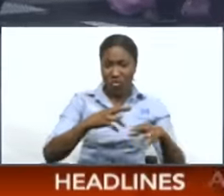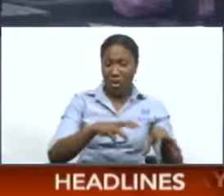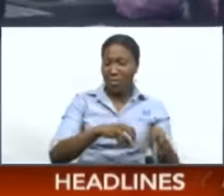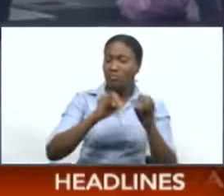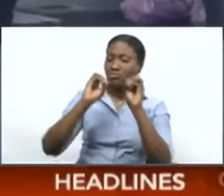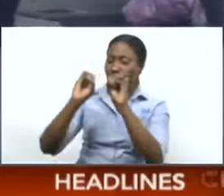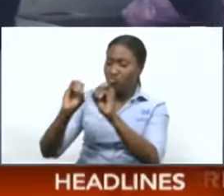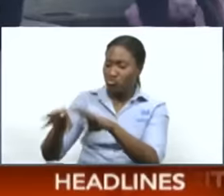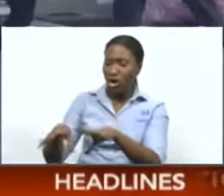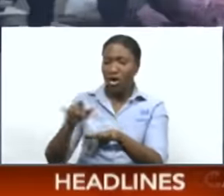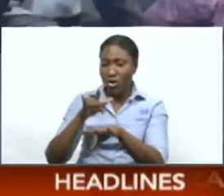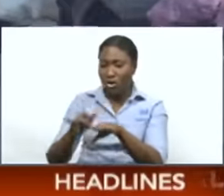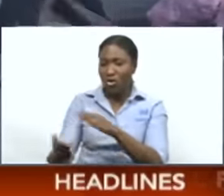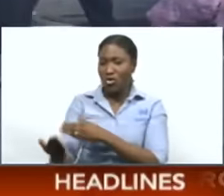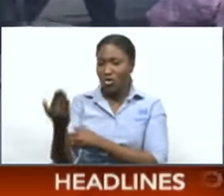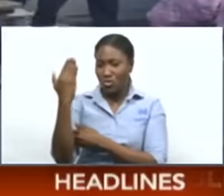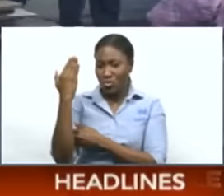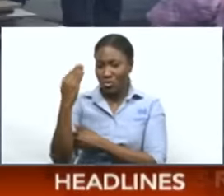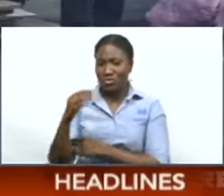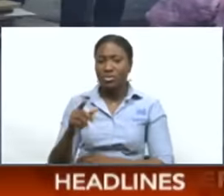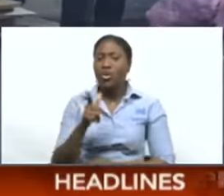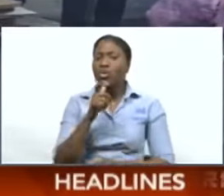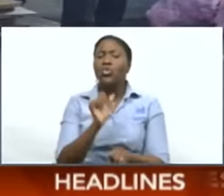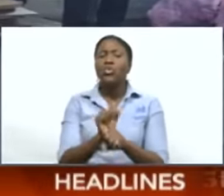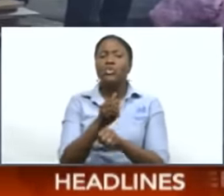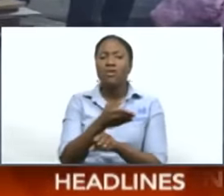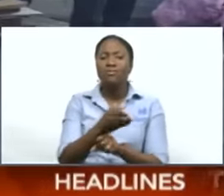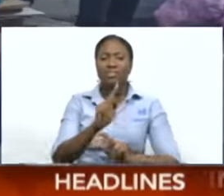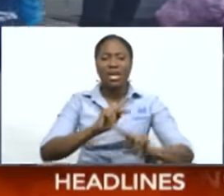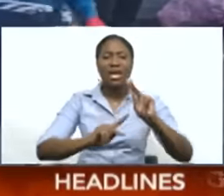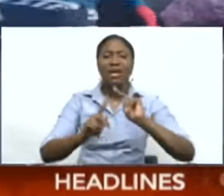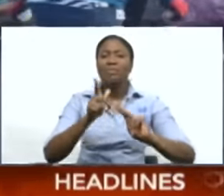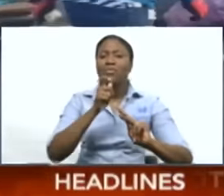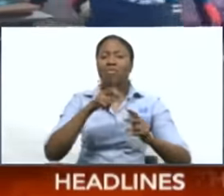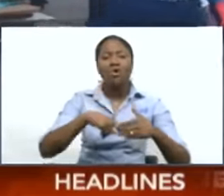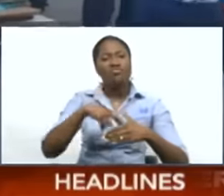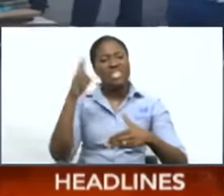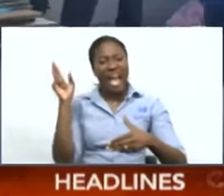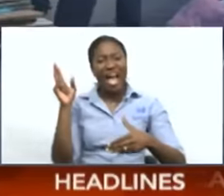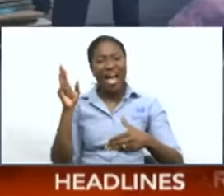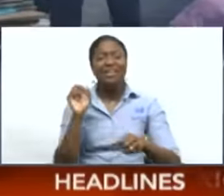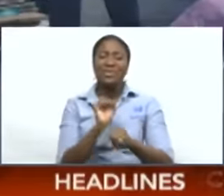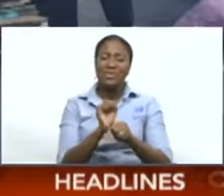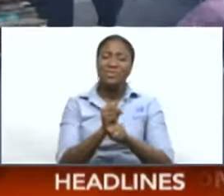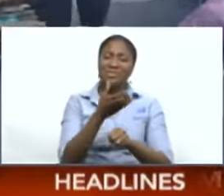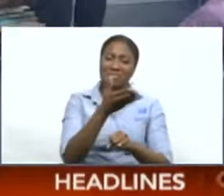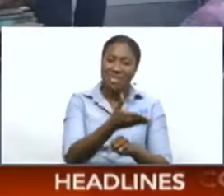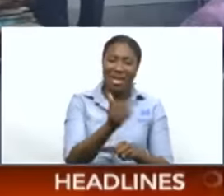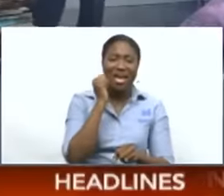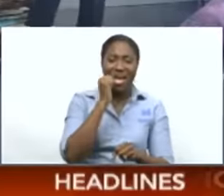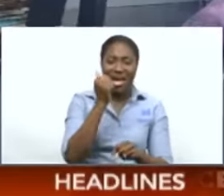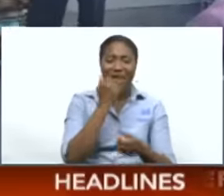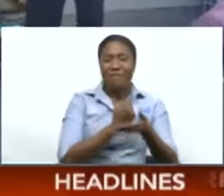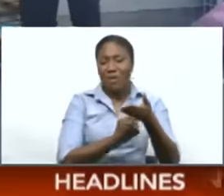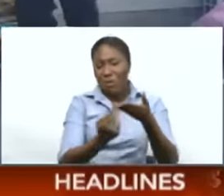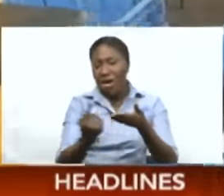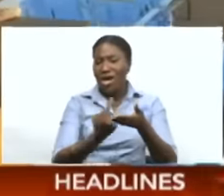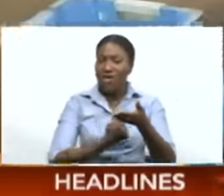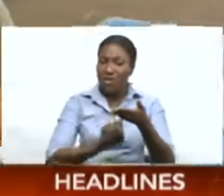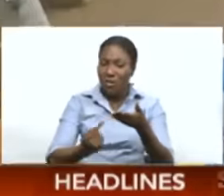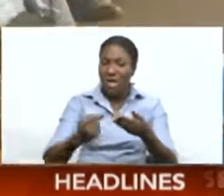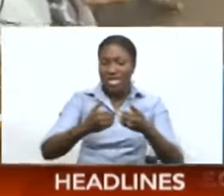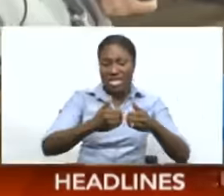The site is mainly run by retirees who use the opportunity to catch up with each other. They take turns each week in separating the garbage.